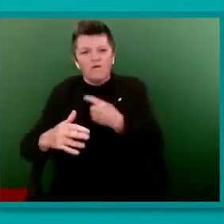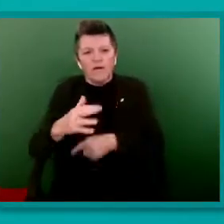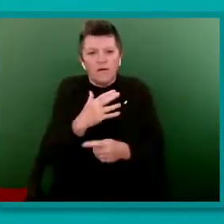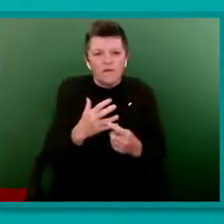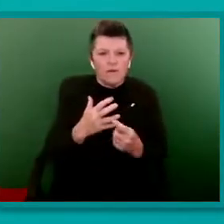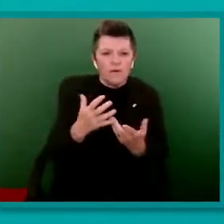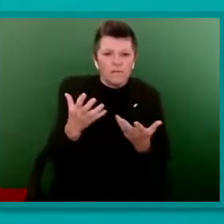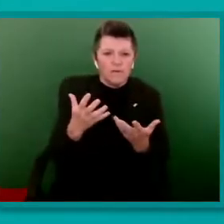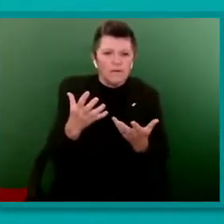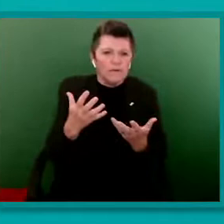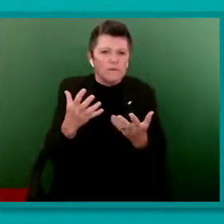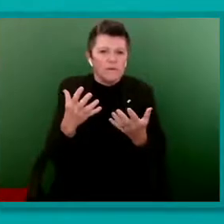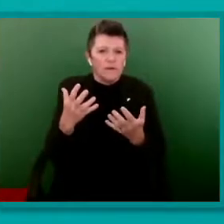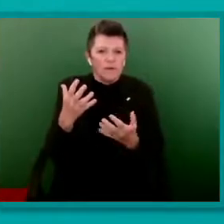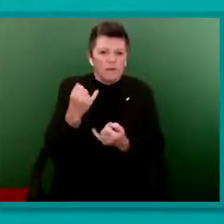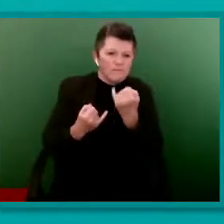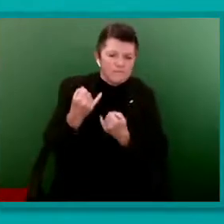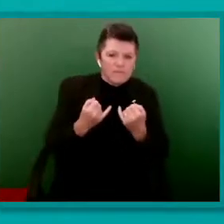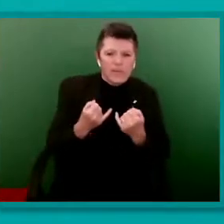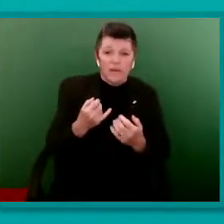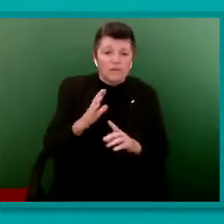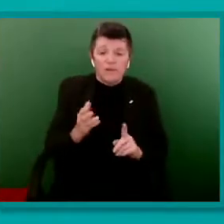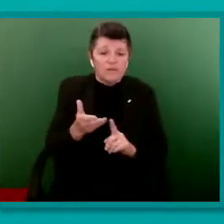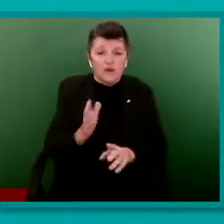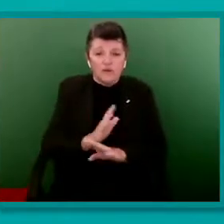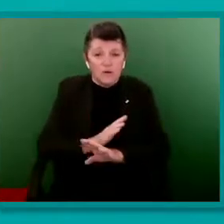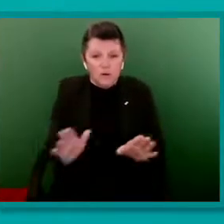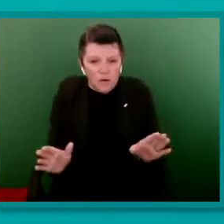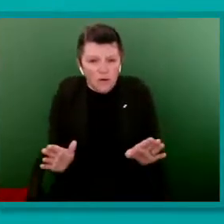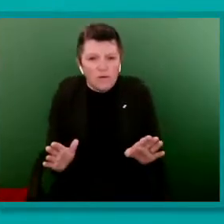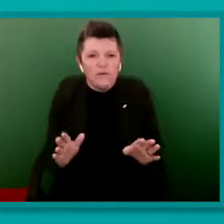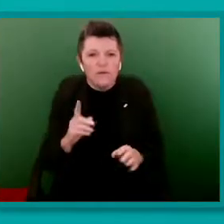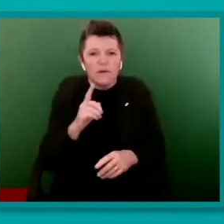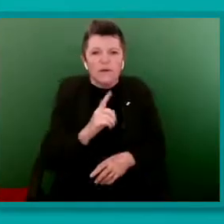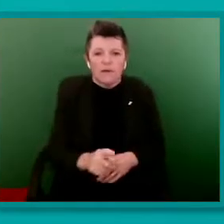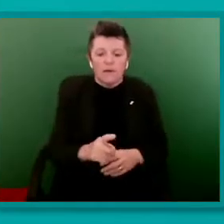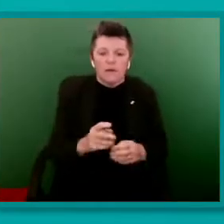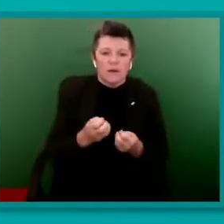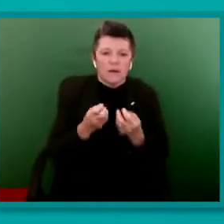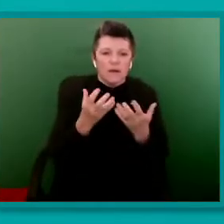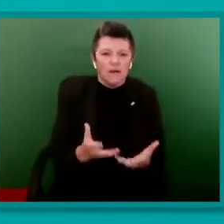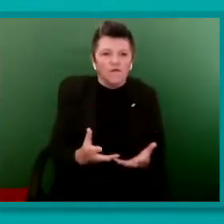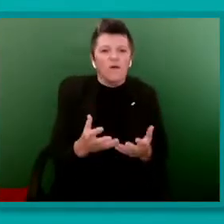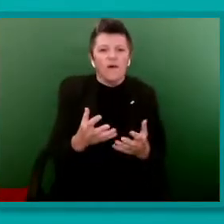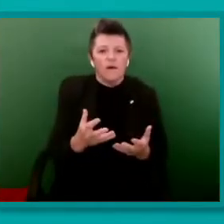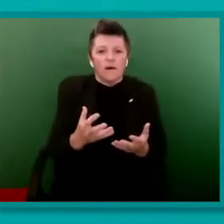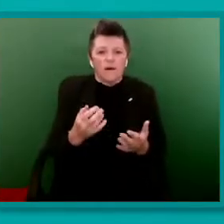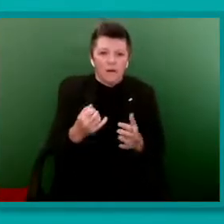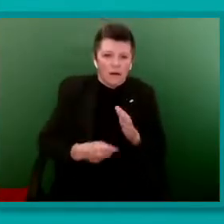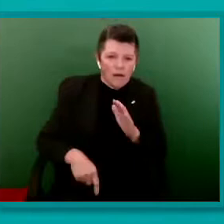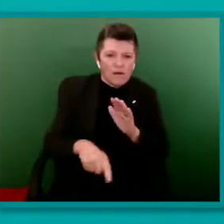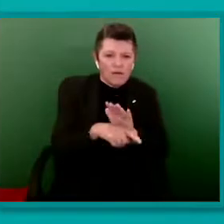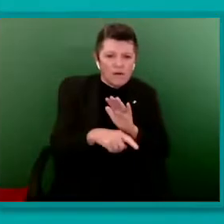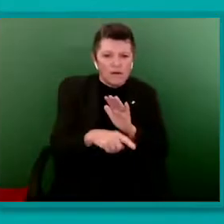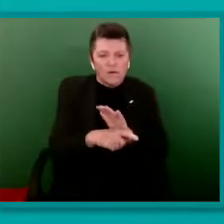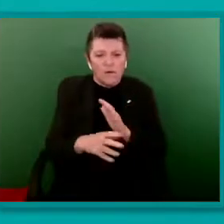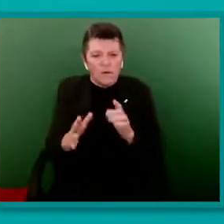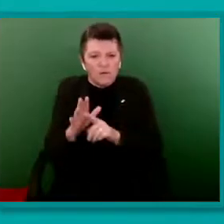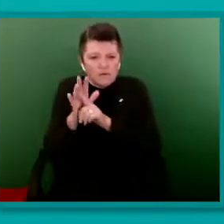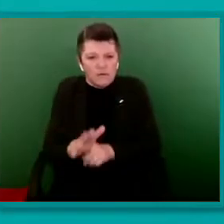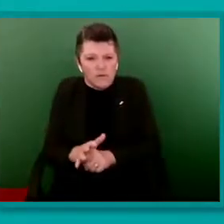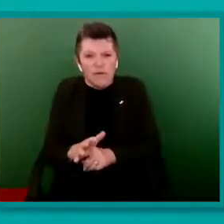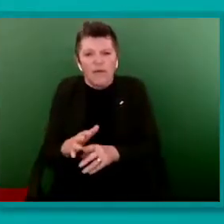are intentional or not, that communicate hostile, derogatory, or negative attitudes towards stigmatized or culturally